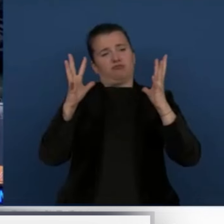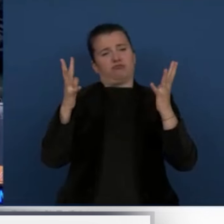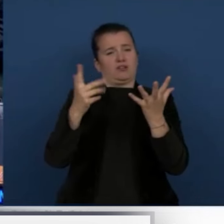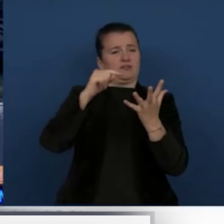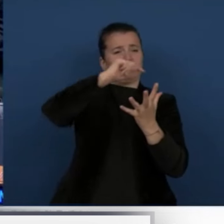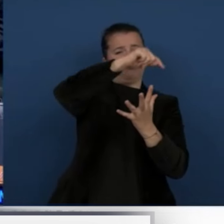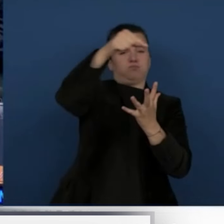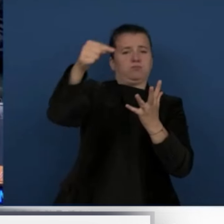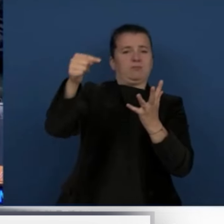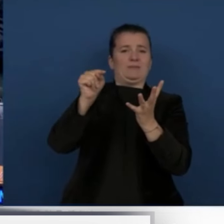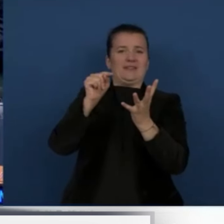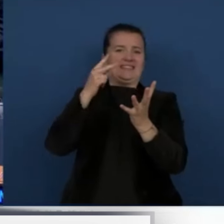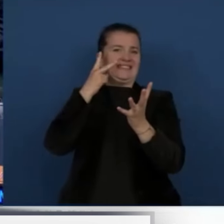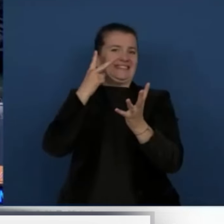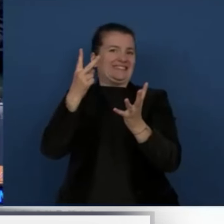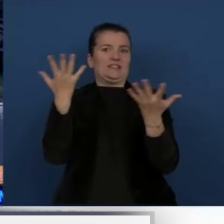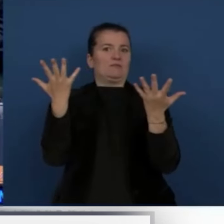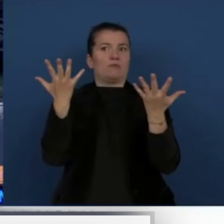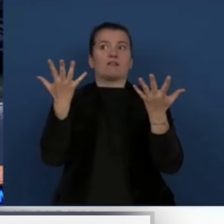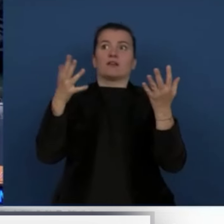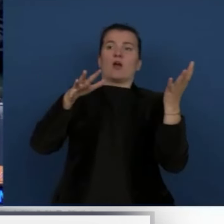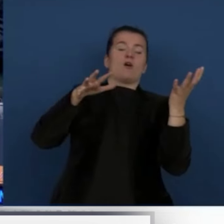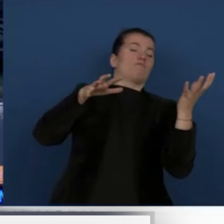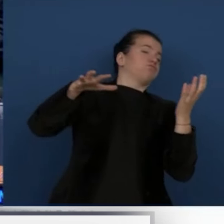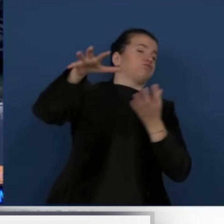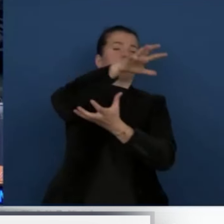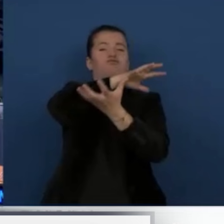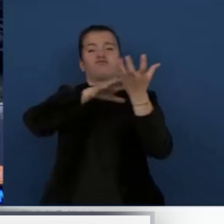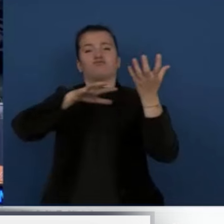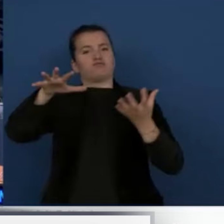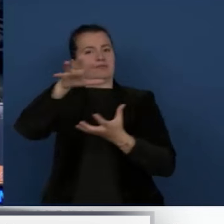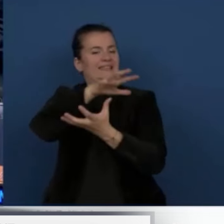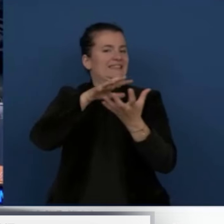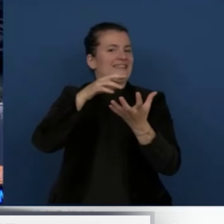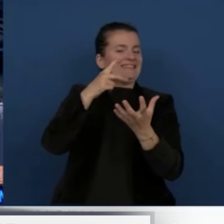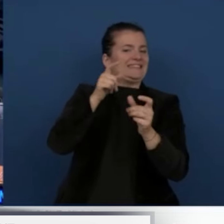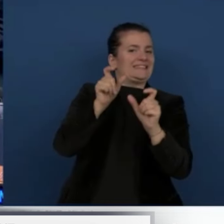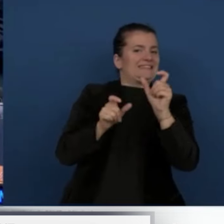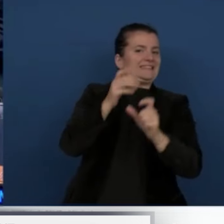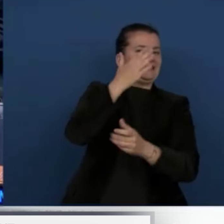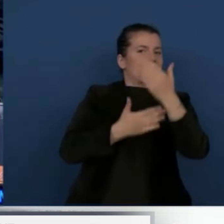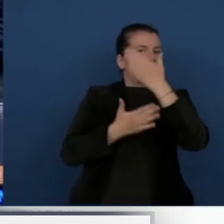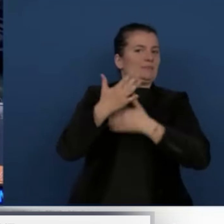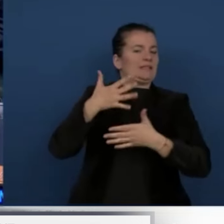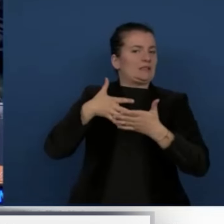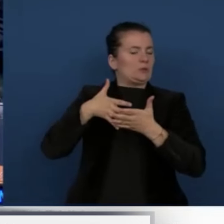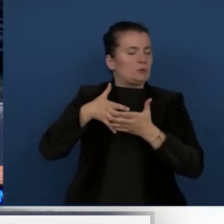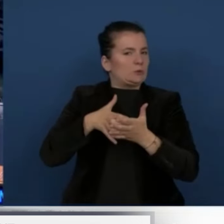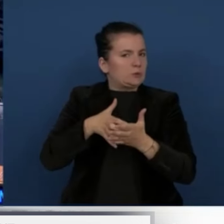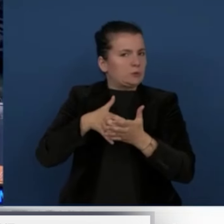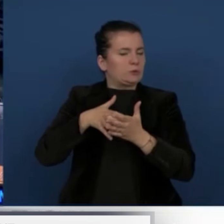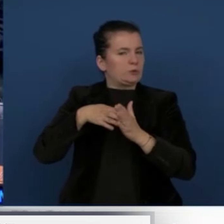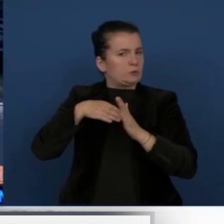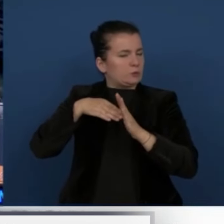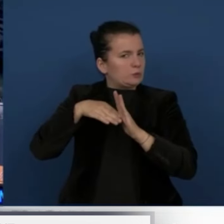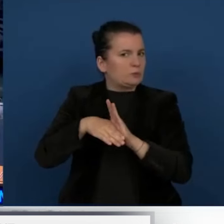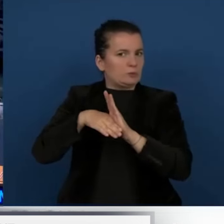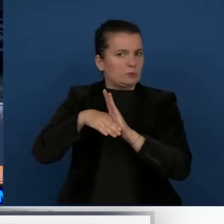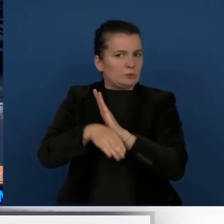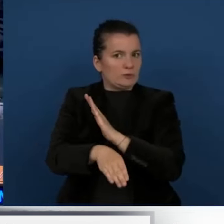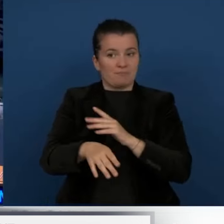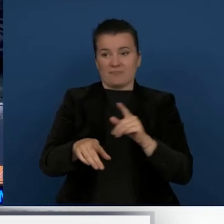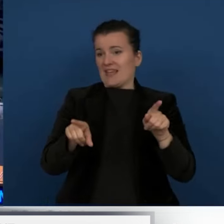conflicts, and other crises. Developing countries like Guyana are also becoming increasingly vulnerable to devastating